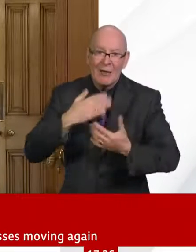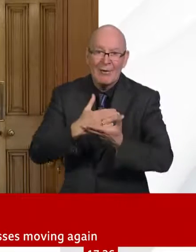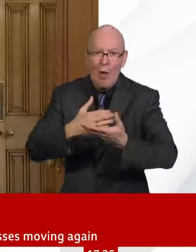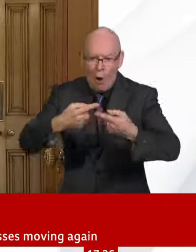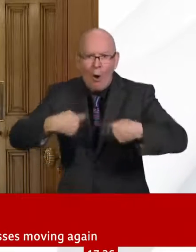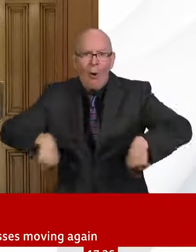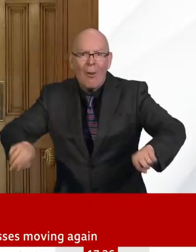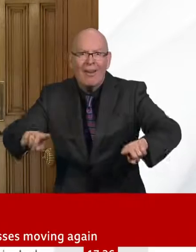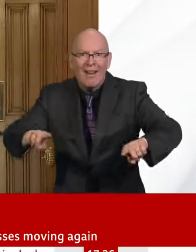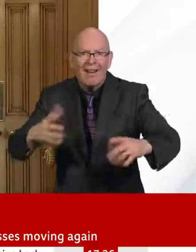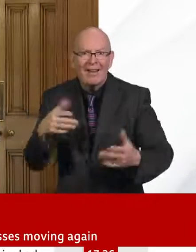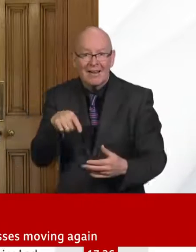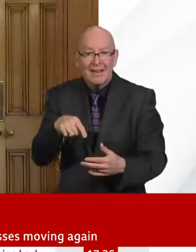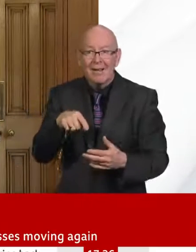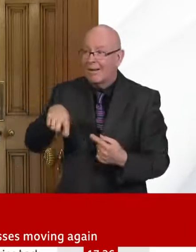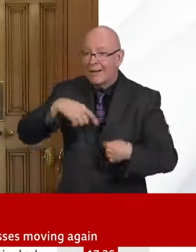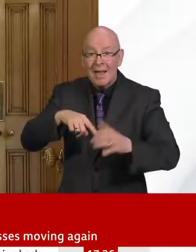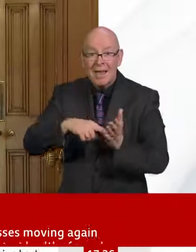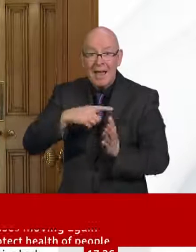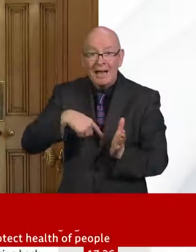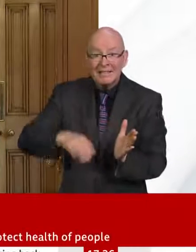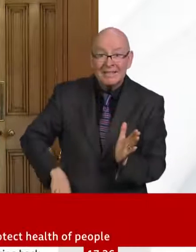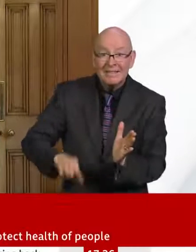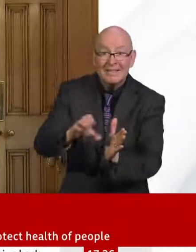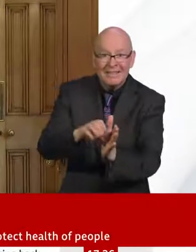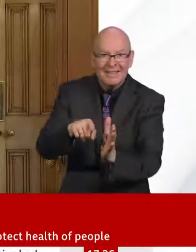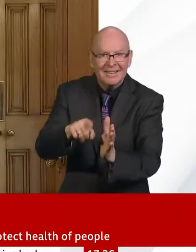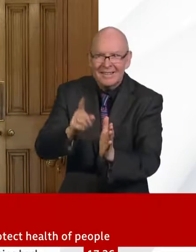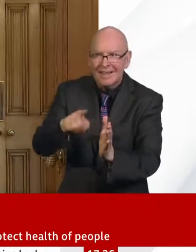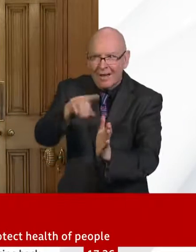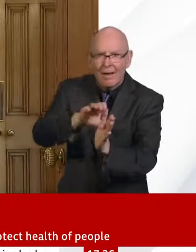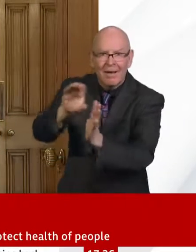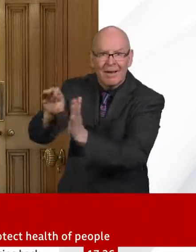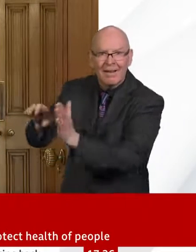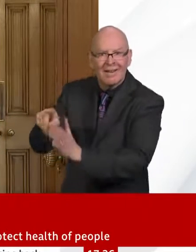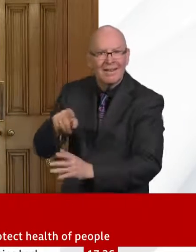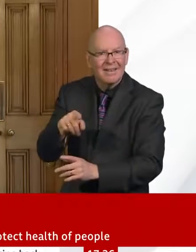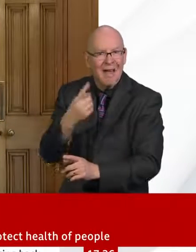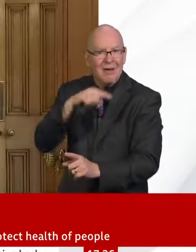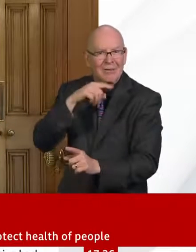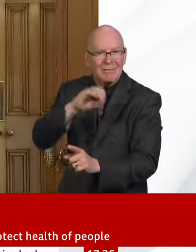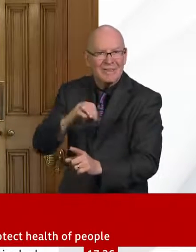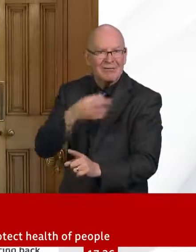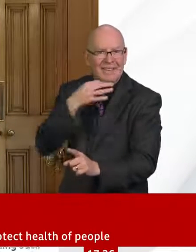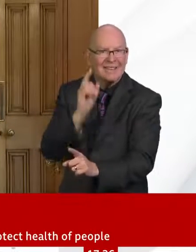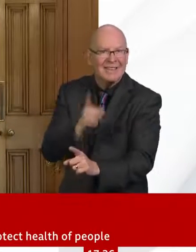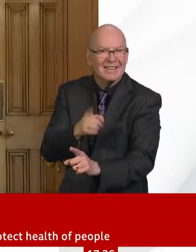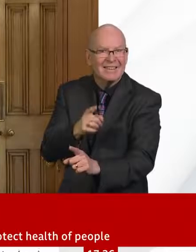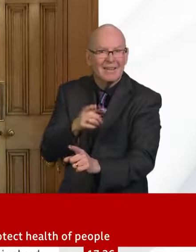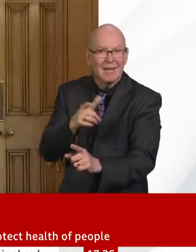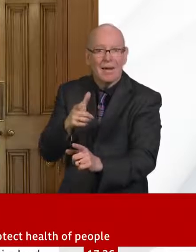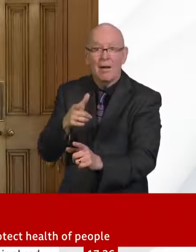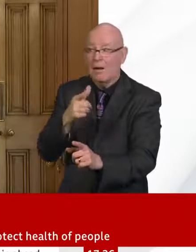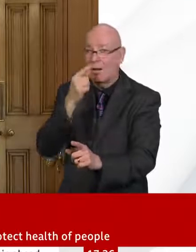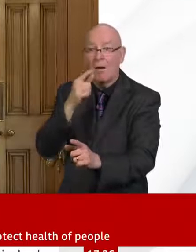systems like that that are in place in Switzerland and in Germany. Germany have just put a system in place right at the end of last week that they got